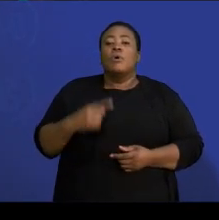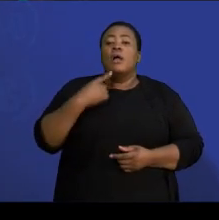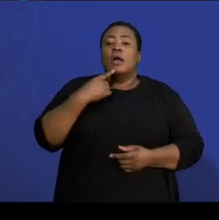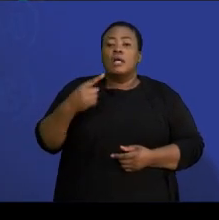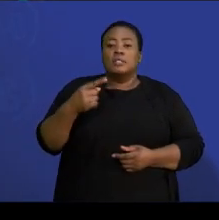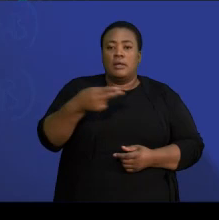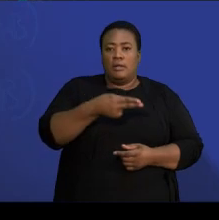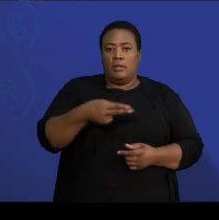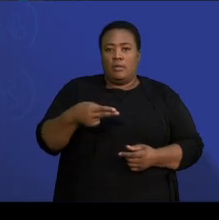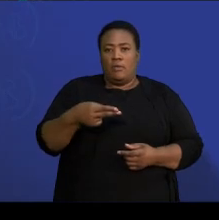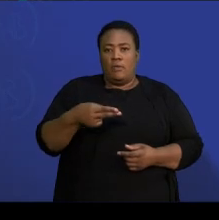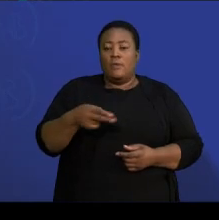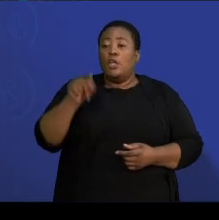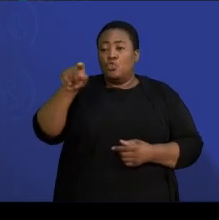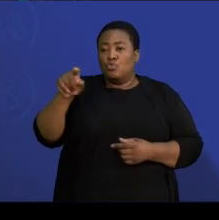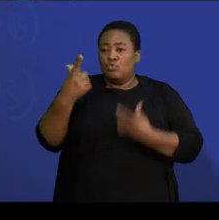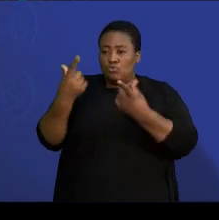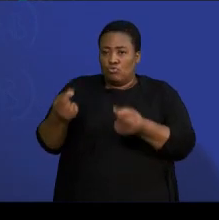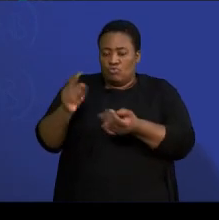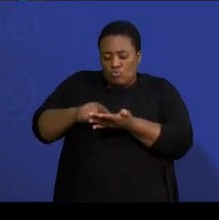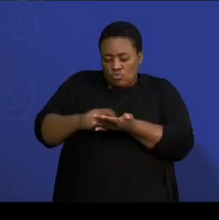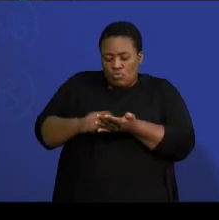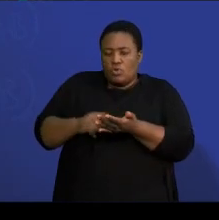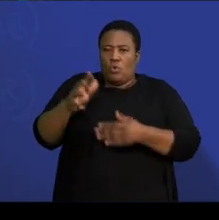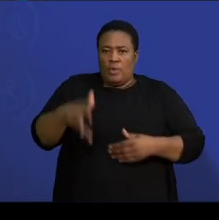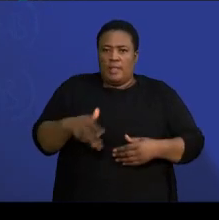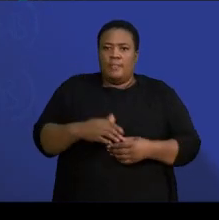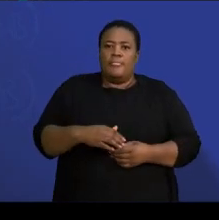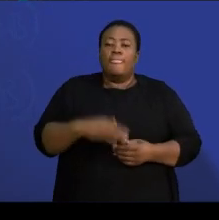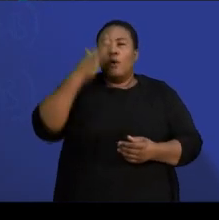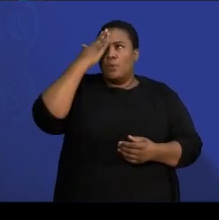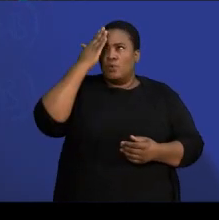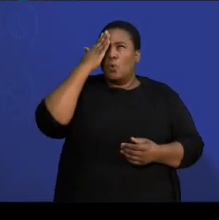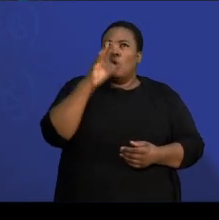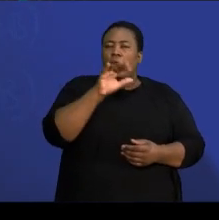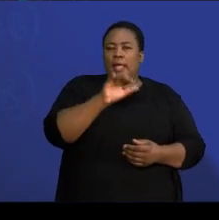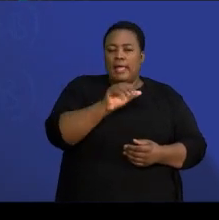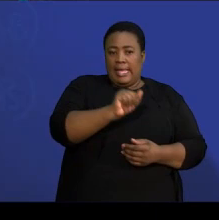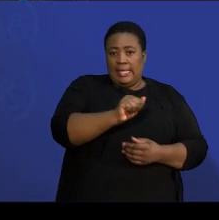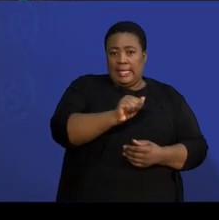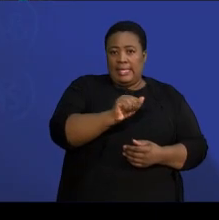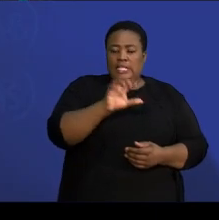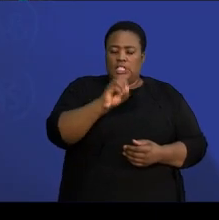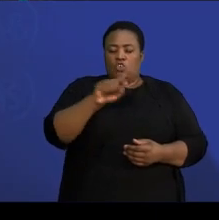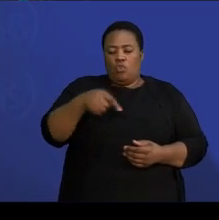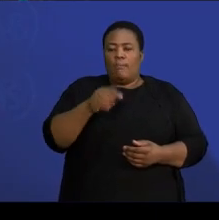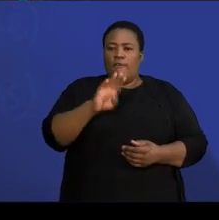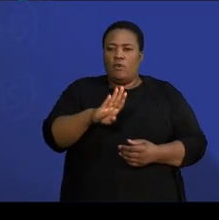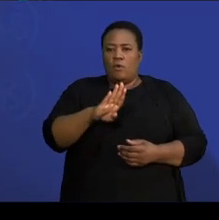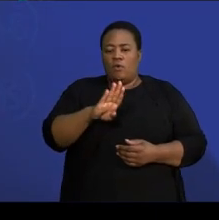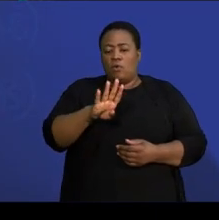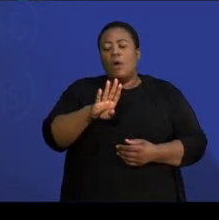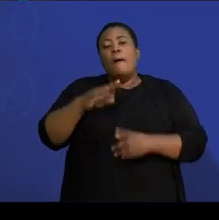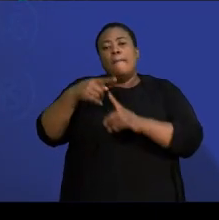leave to you to do the calculation here. The probability of A, we know, is 0,4 plus the